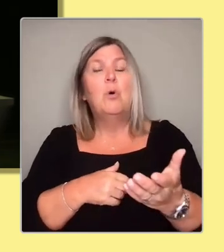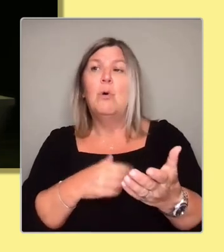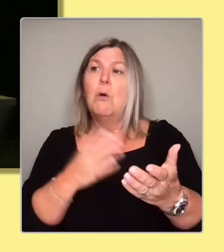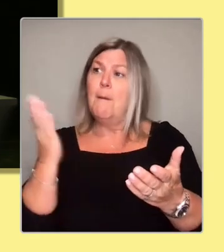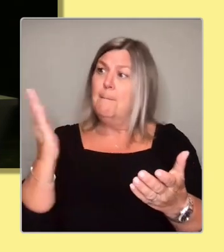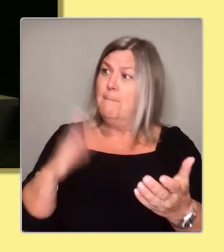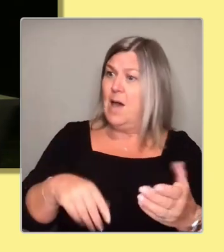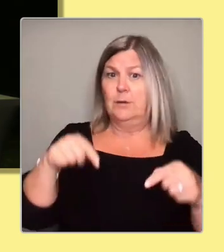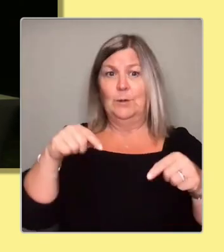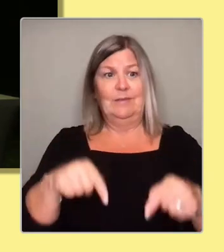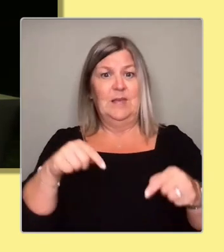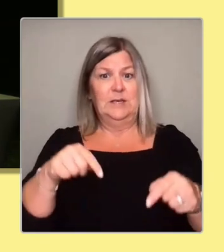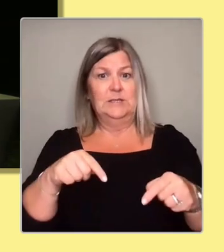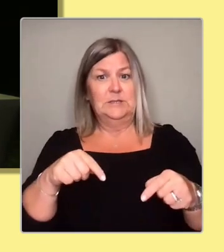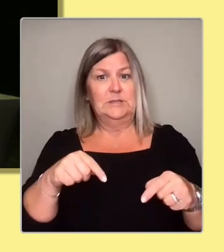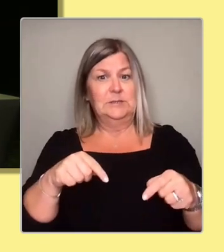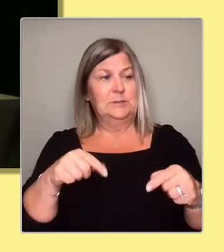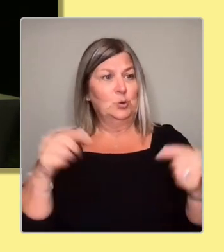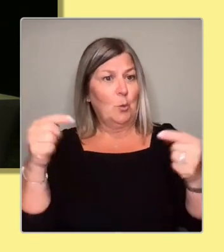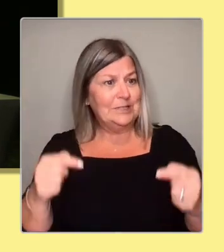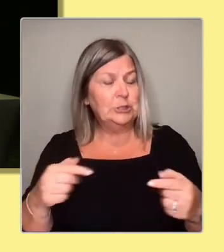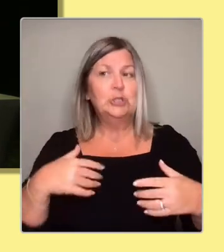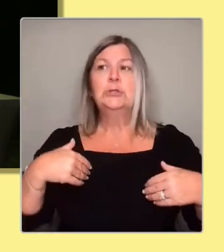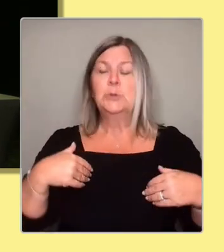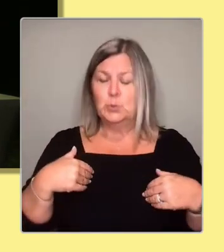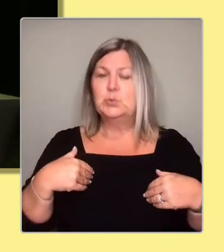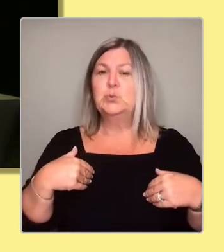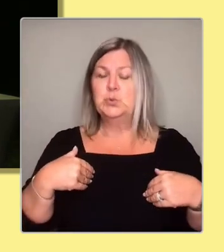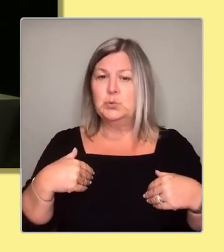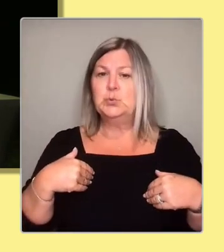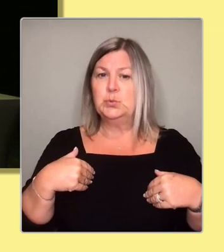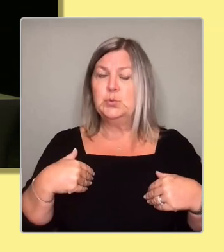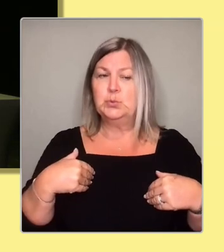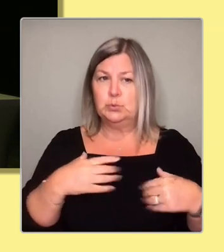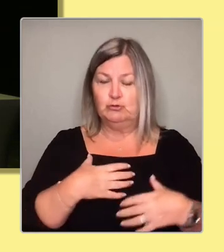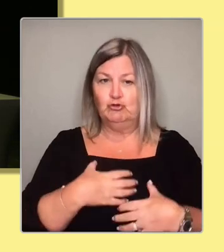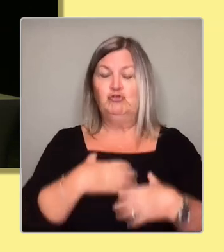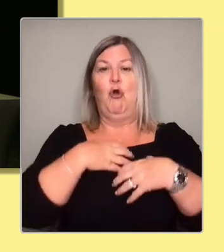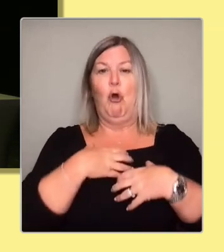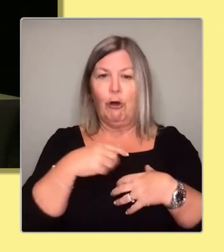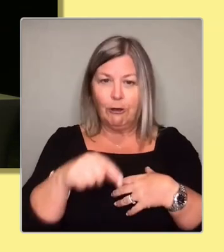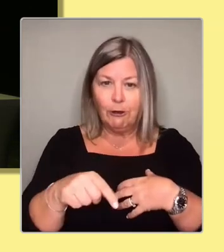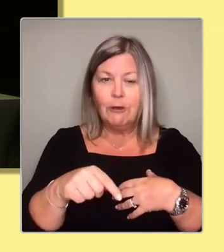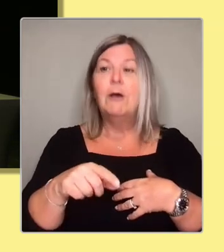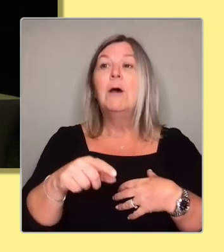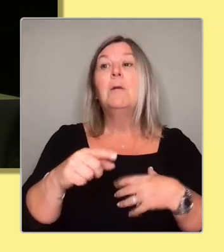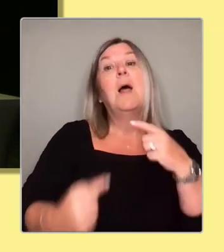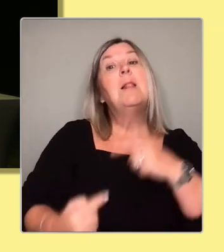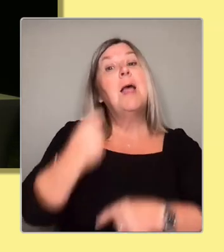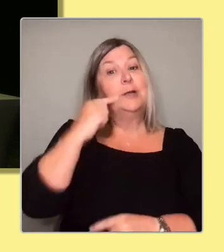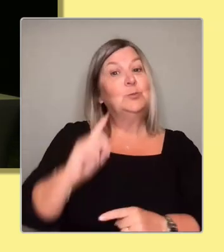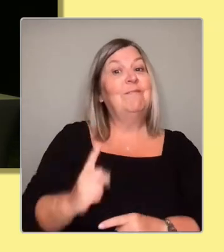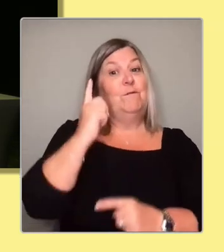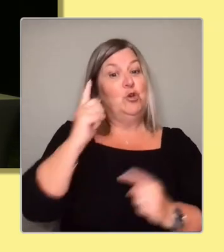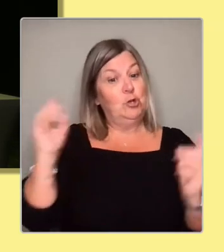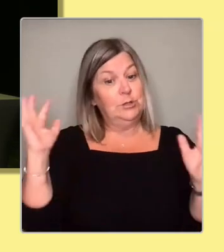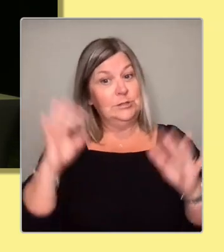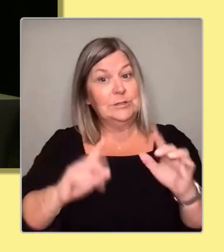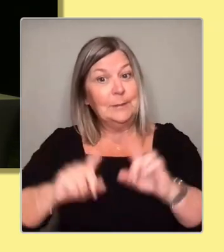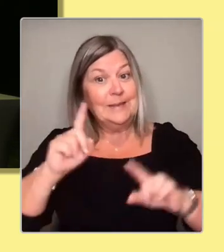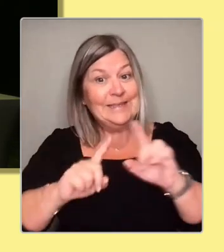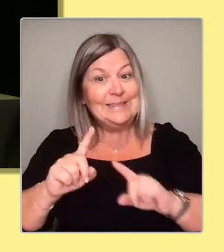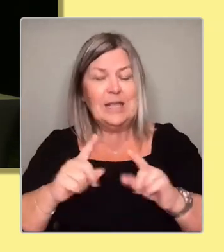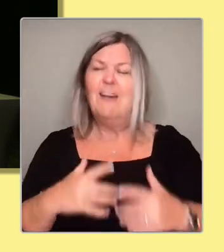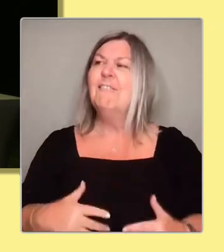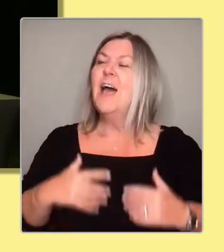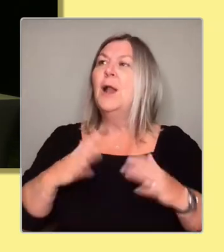But the first hustings last week that we joined, it felt like coming home. It felt like coming home to a party that is more like